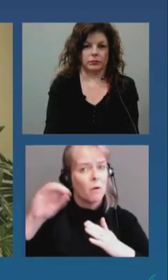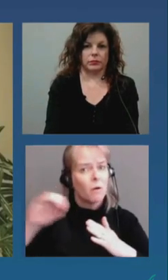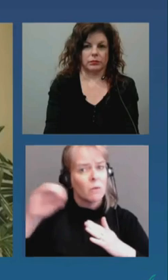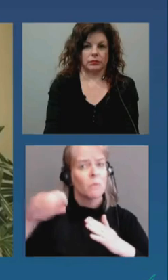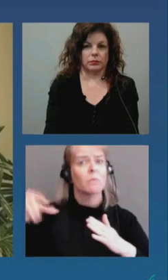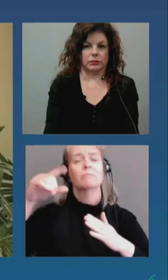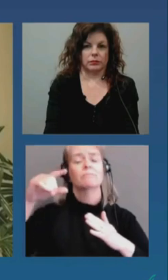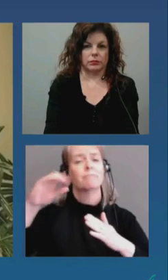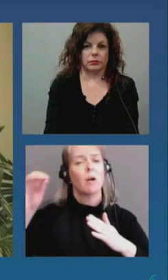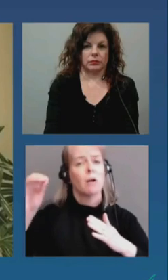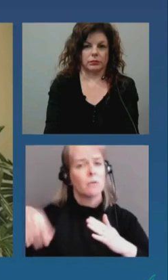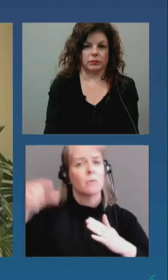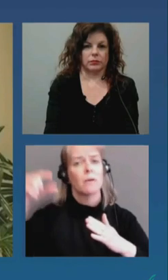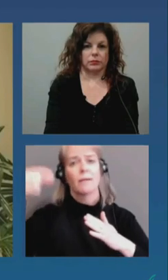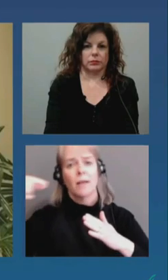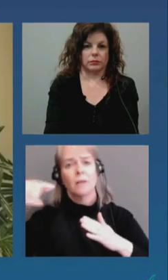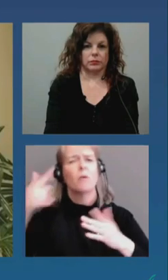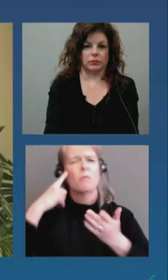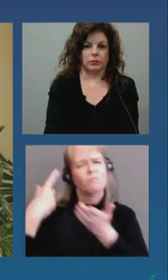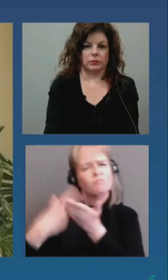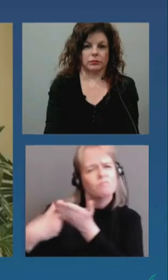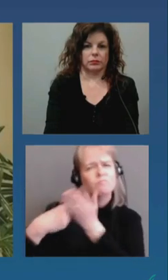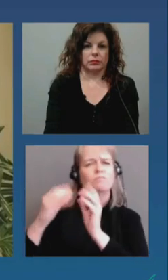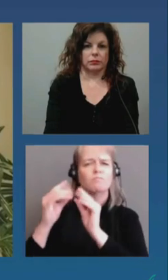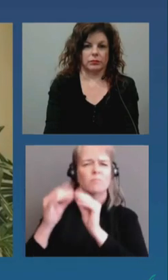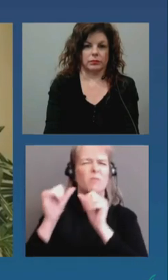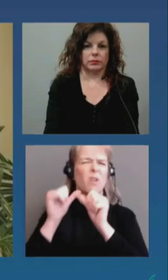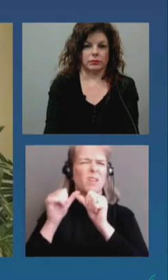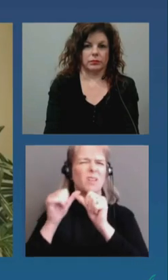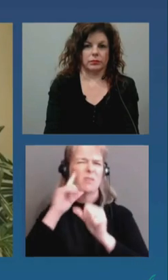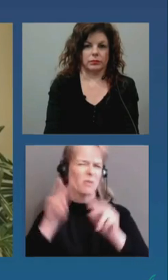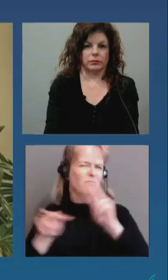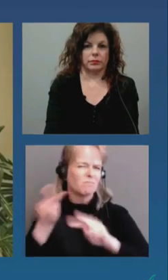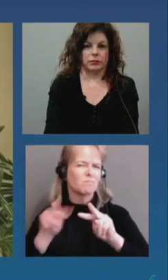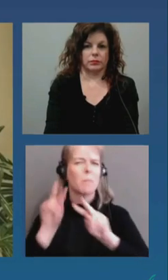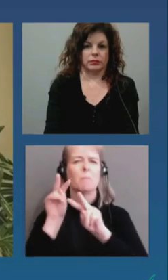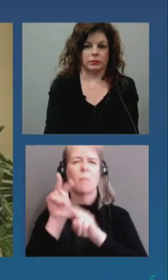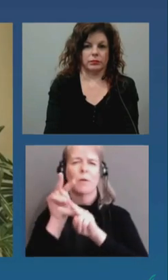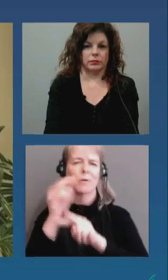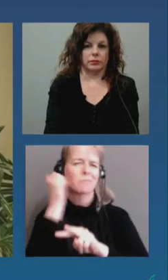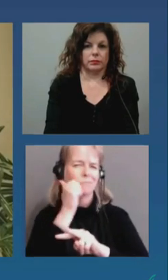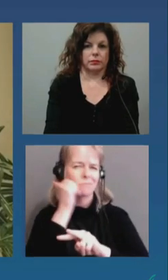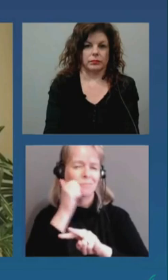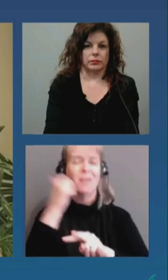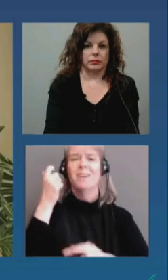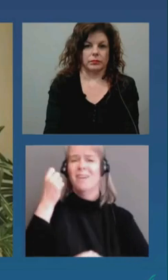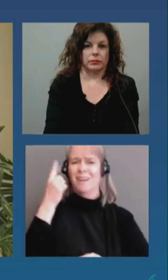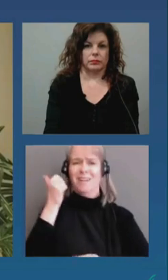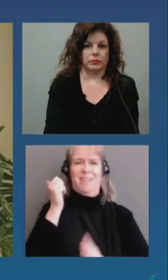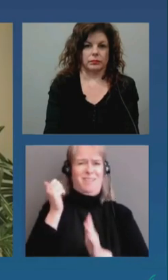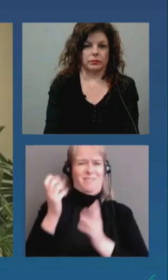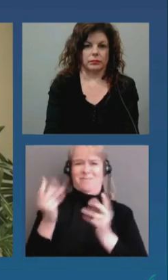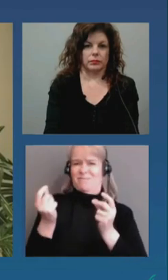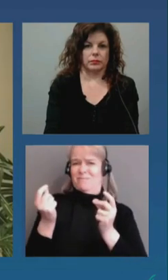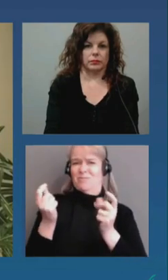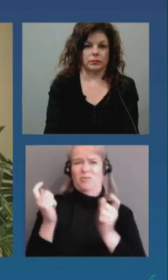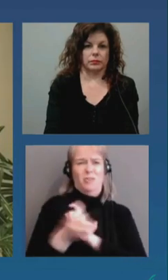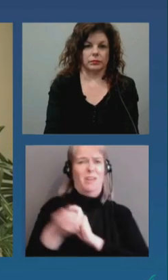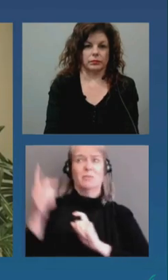conduct daily assessments on the border operations. I understand that the sudden changes from the province can, in fact, be confusing, but I want to